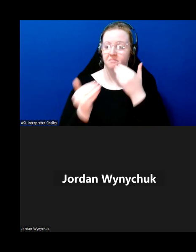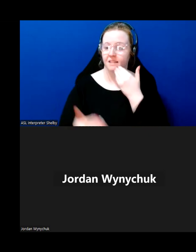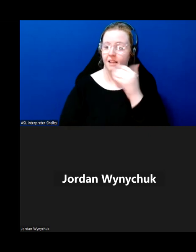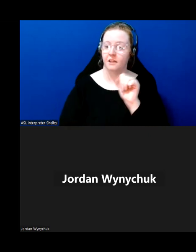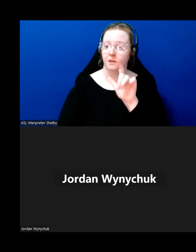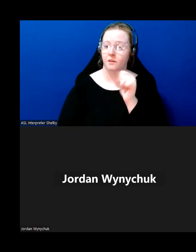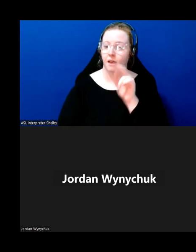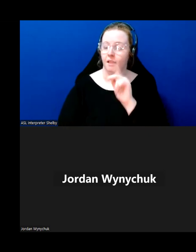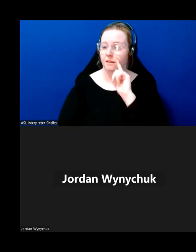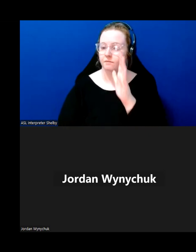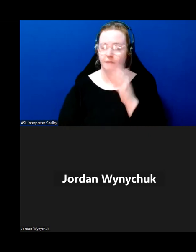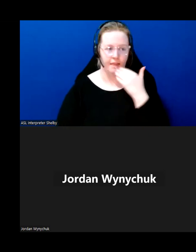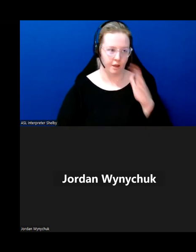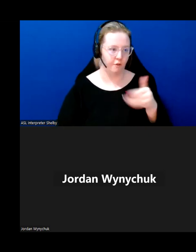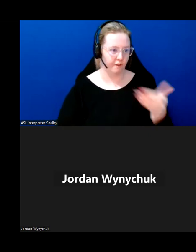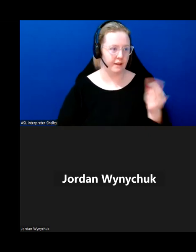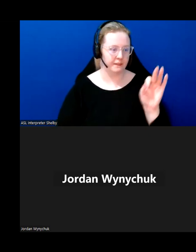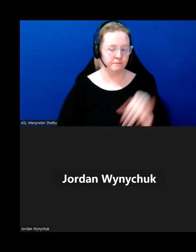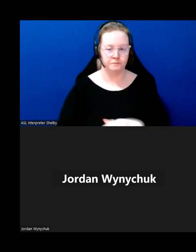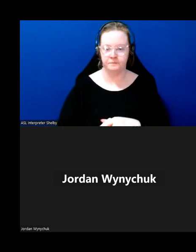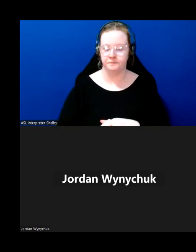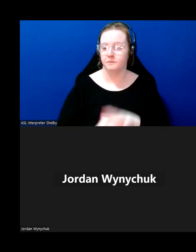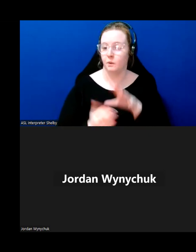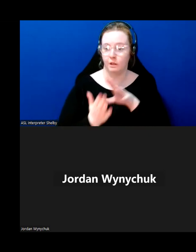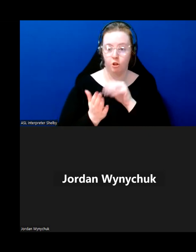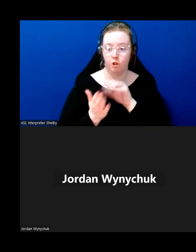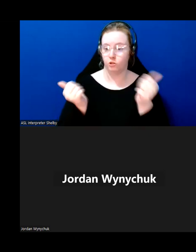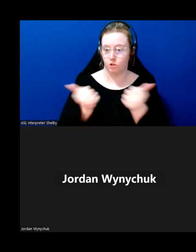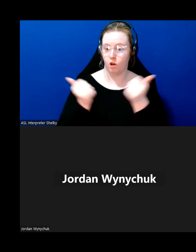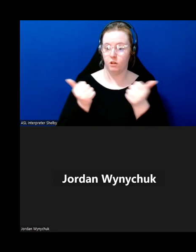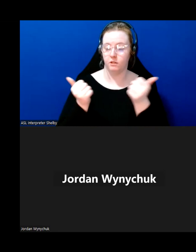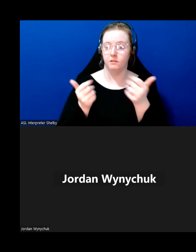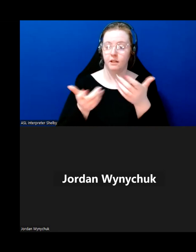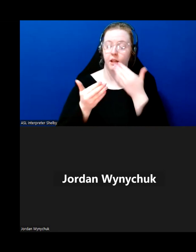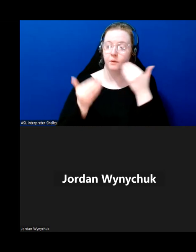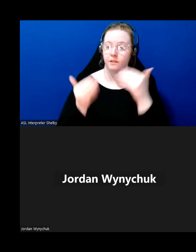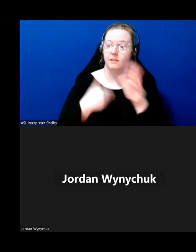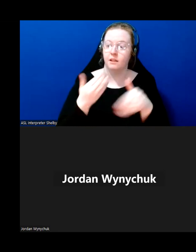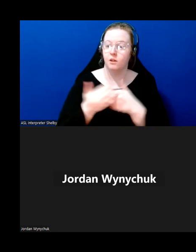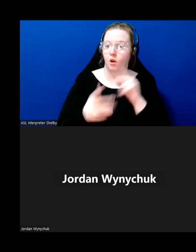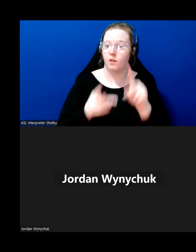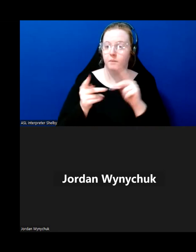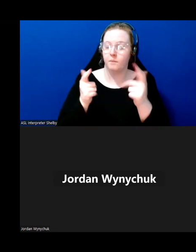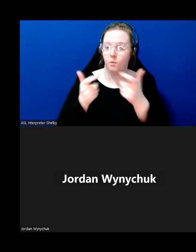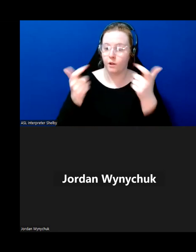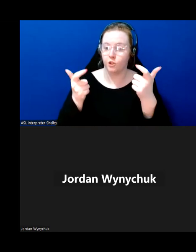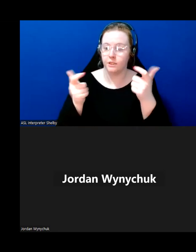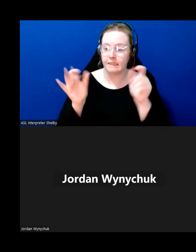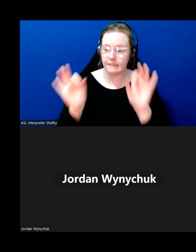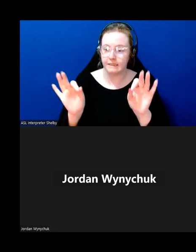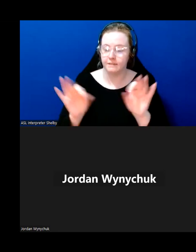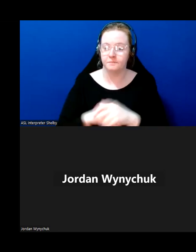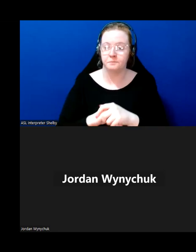thanks for having me learned a lot and i would like to thank all our participants who joined and